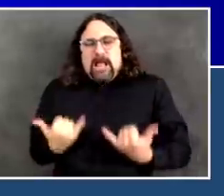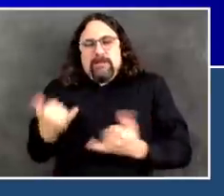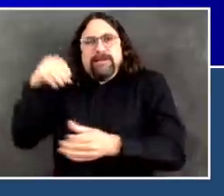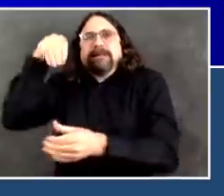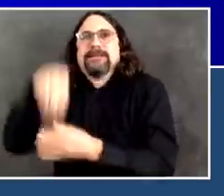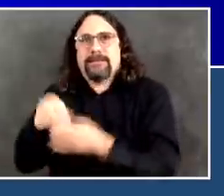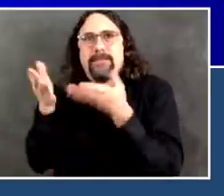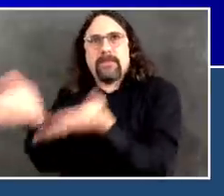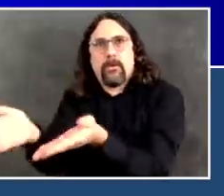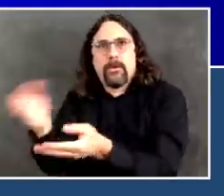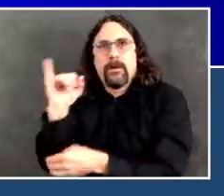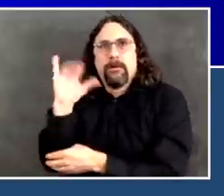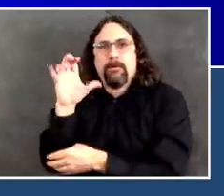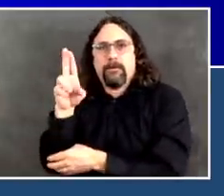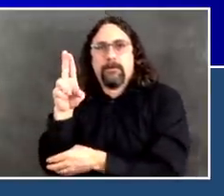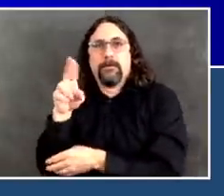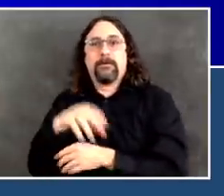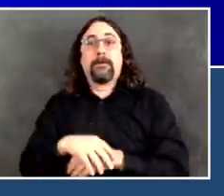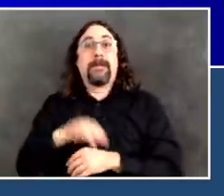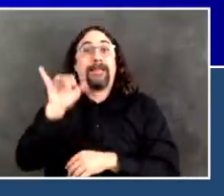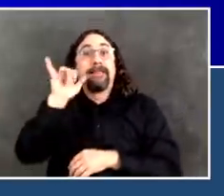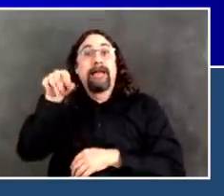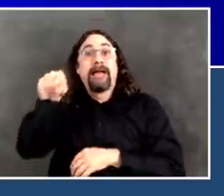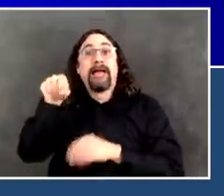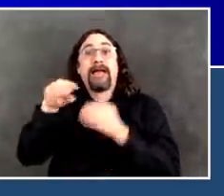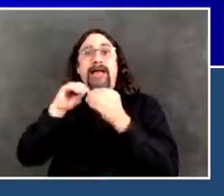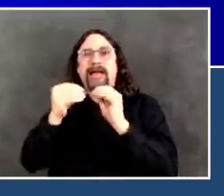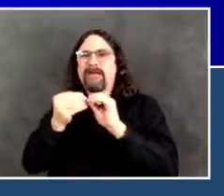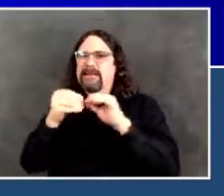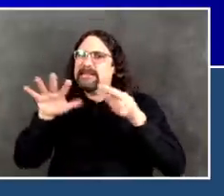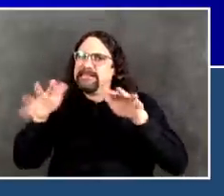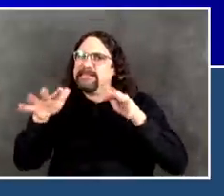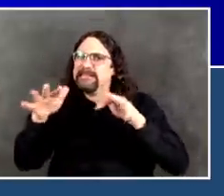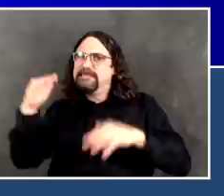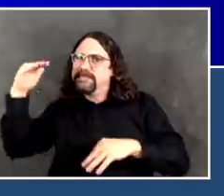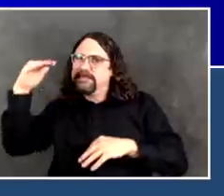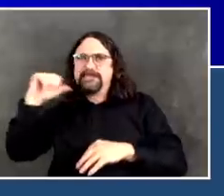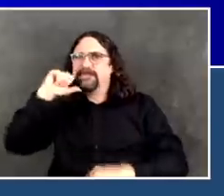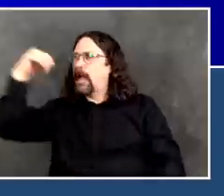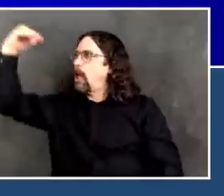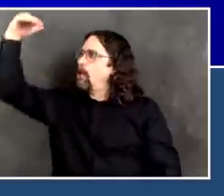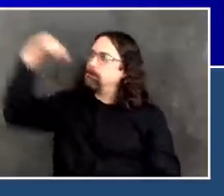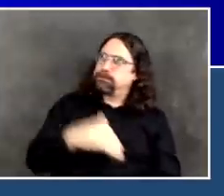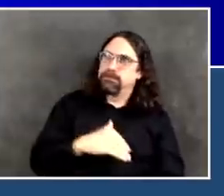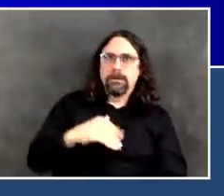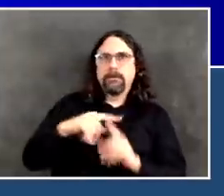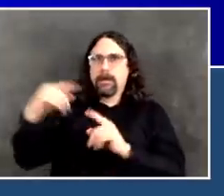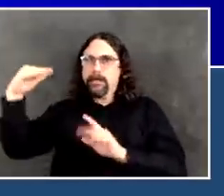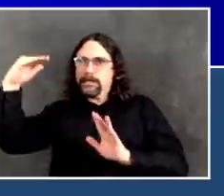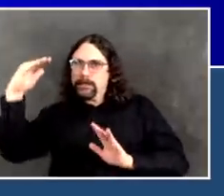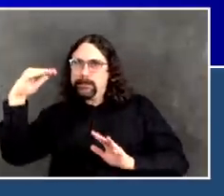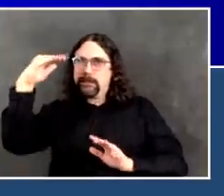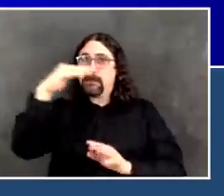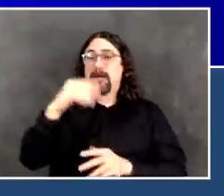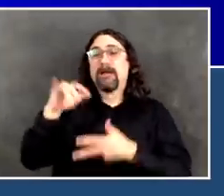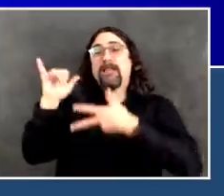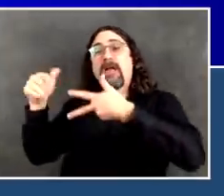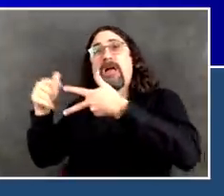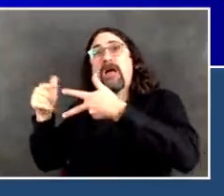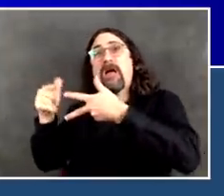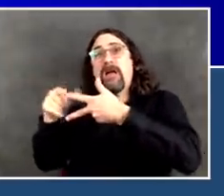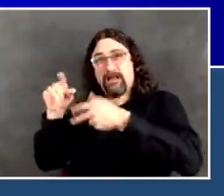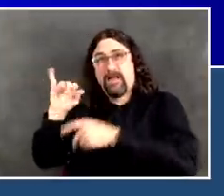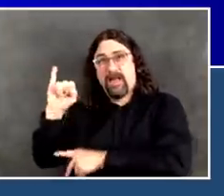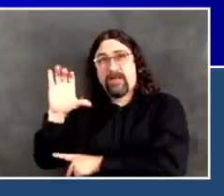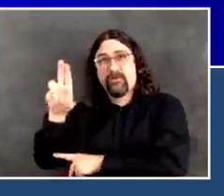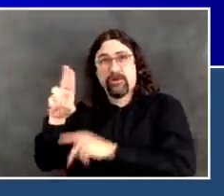And it's putting a huge strain, of course, on our hospital system. And so much of what we have done over the last two months has been to protect